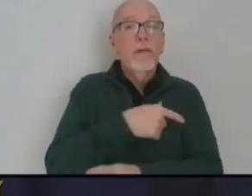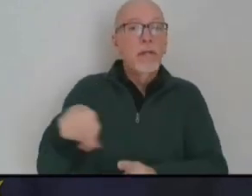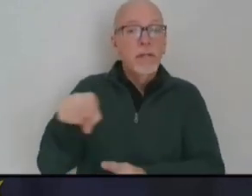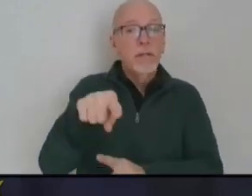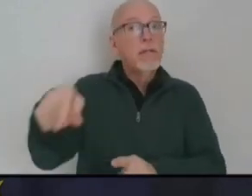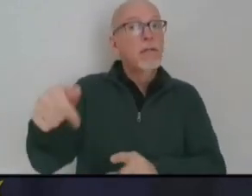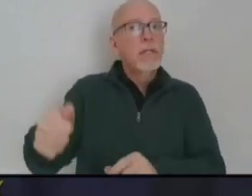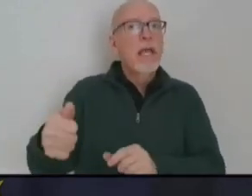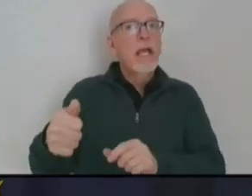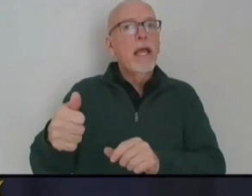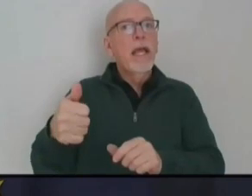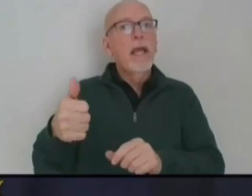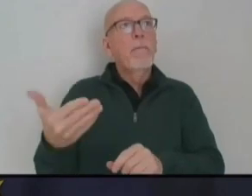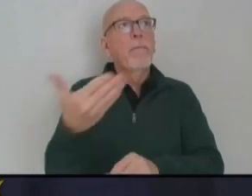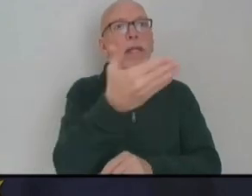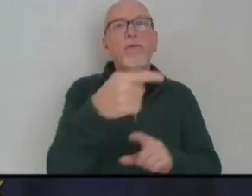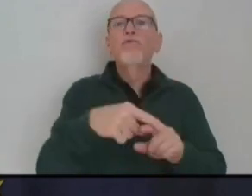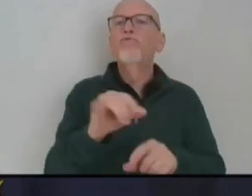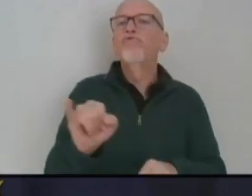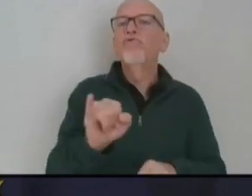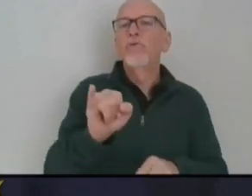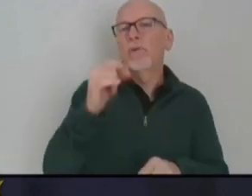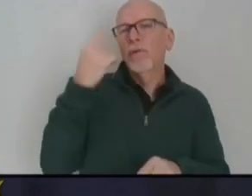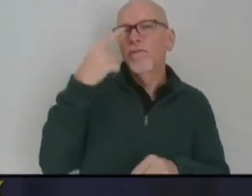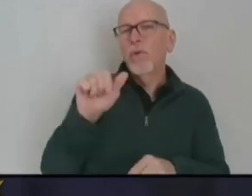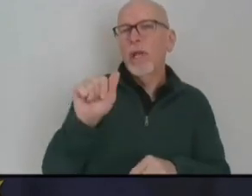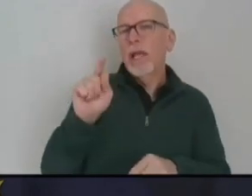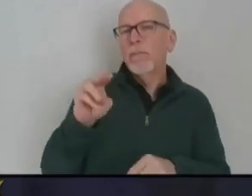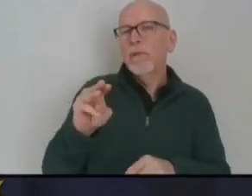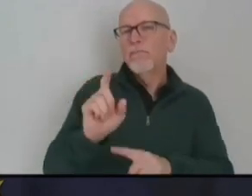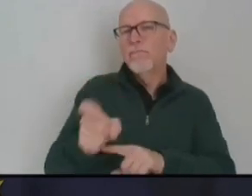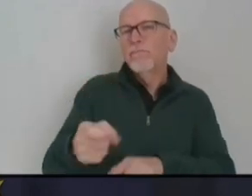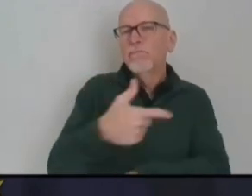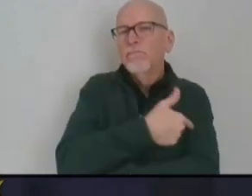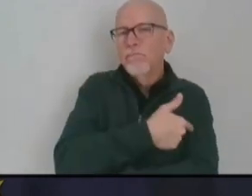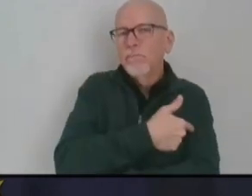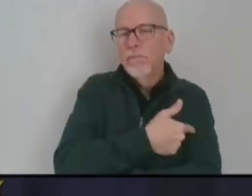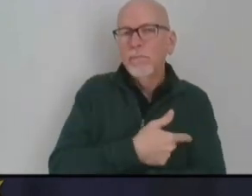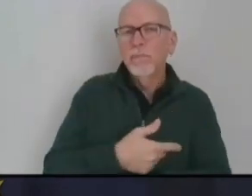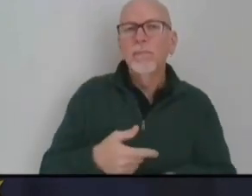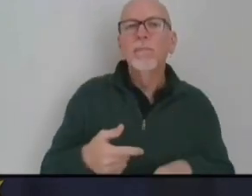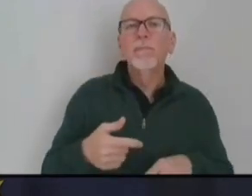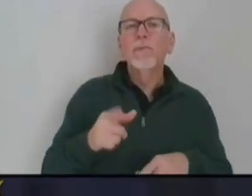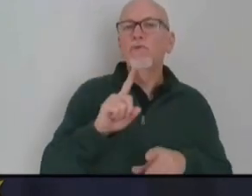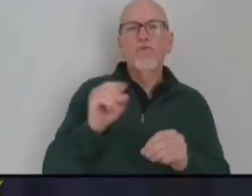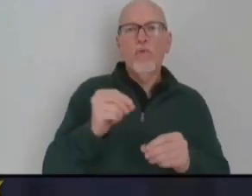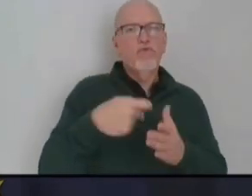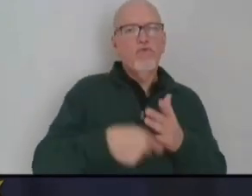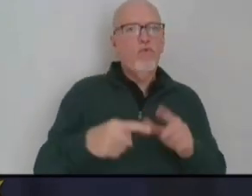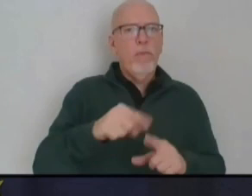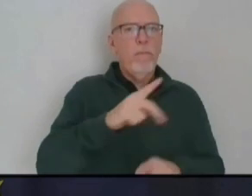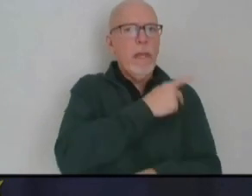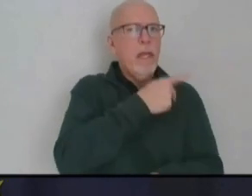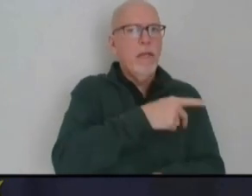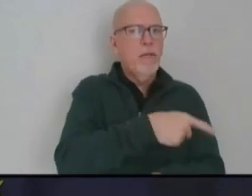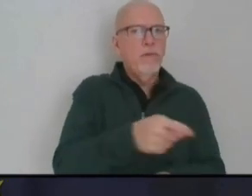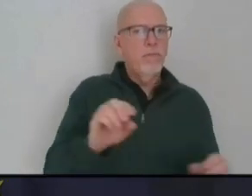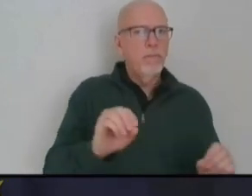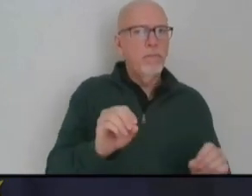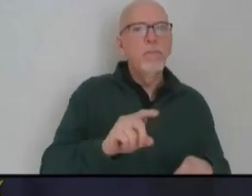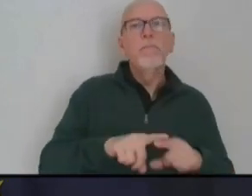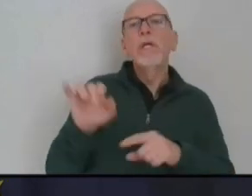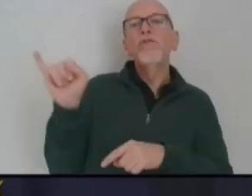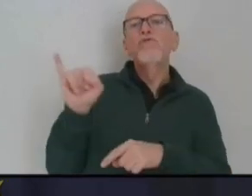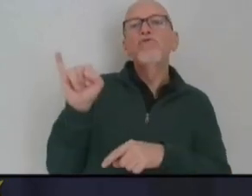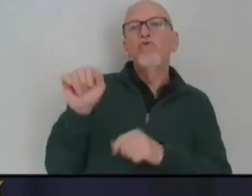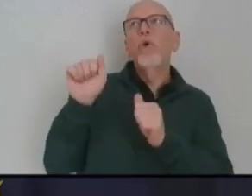insurance for an administration fee. So, that, again, there will never be a charge, actually, to the patients, but insurances can be